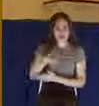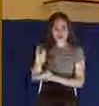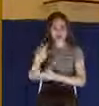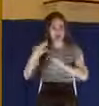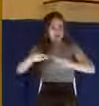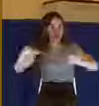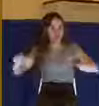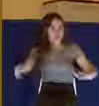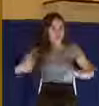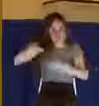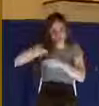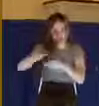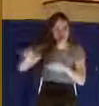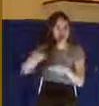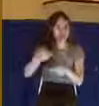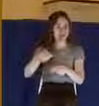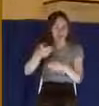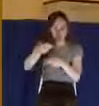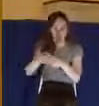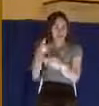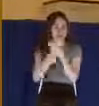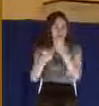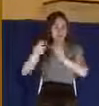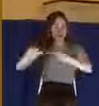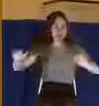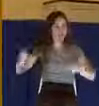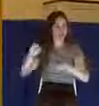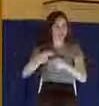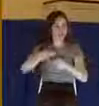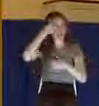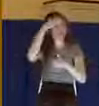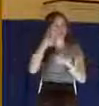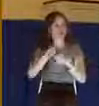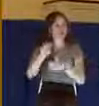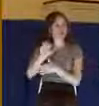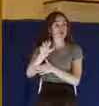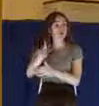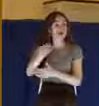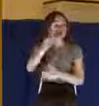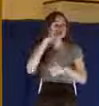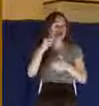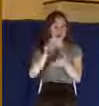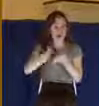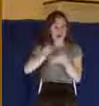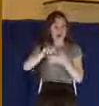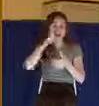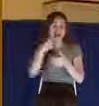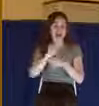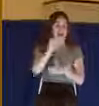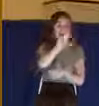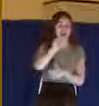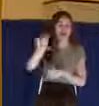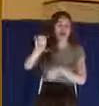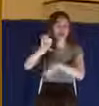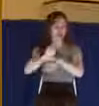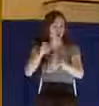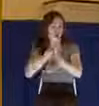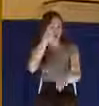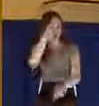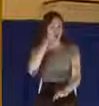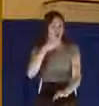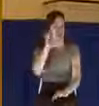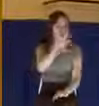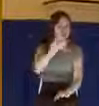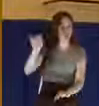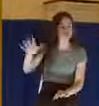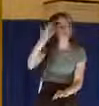calls them out by name. Now remember, Mark is writing to the Romans. He's writing to the church at Rome. And why does he draw attention to the names of this